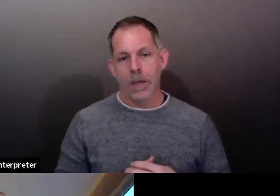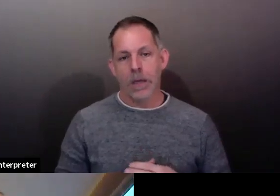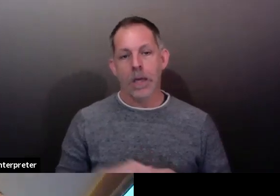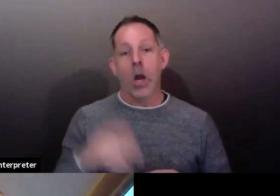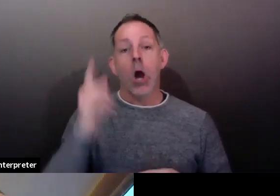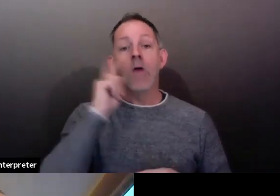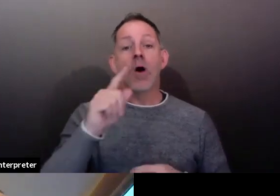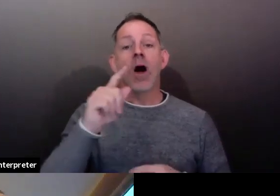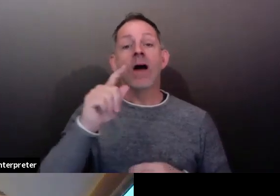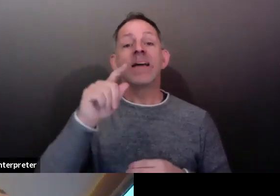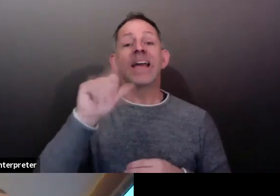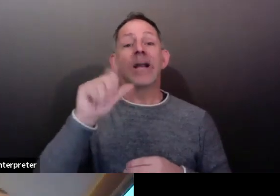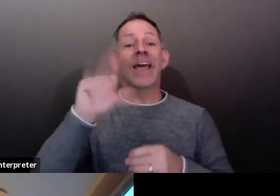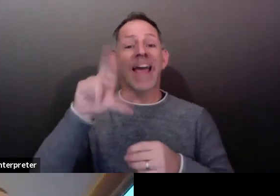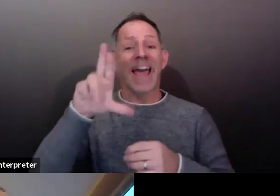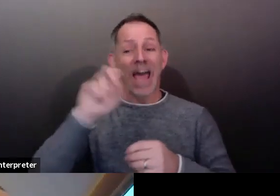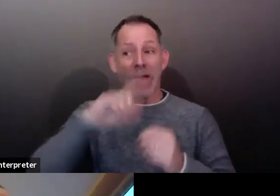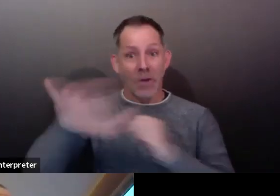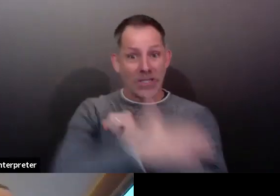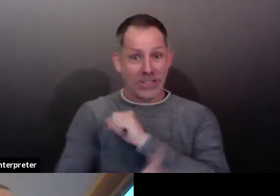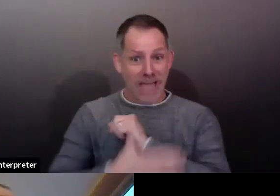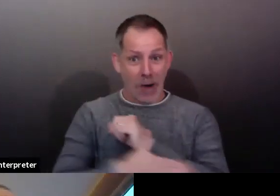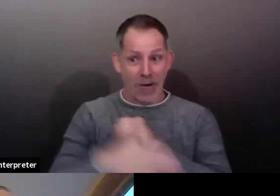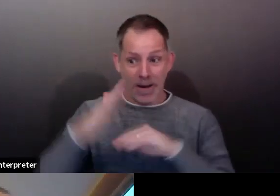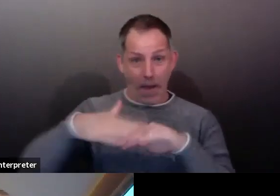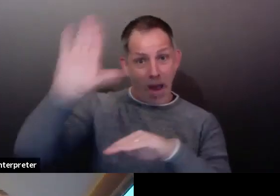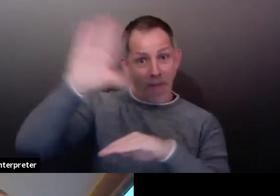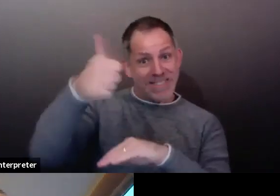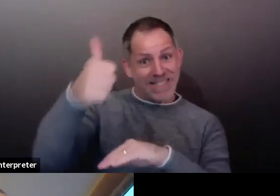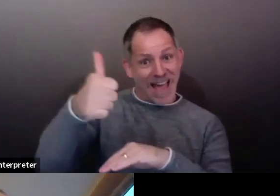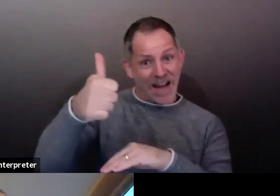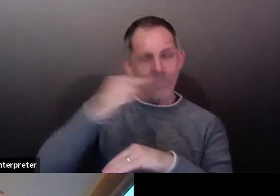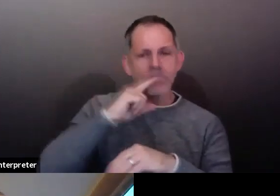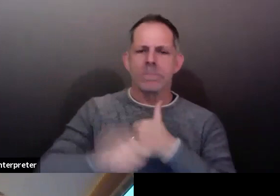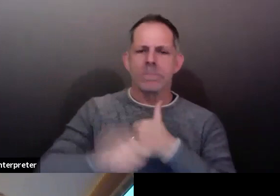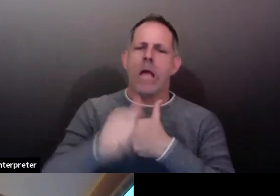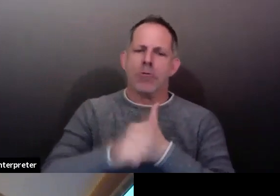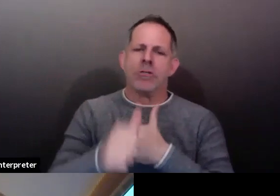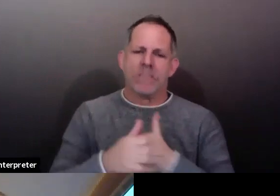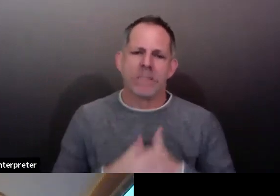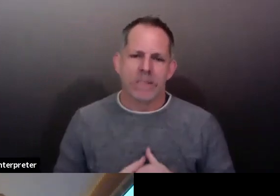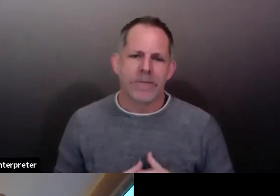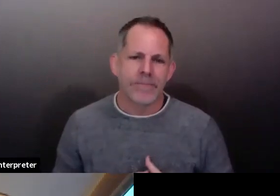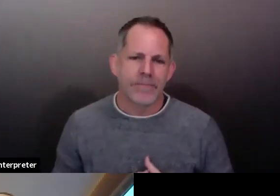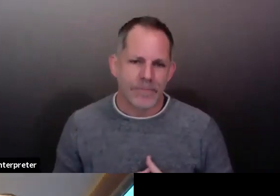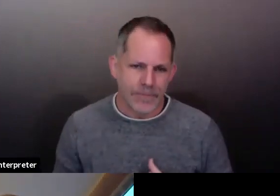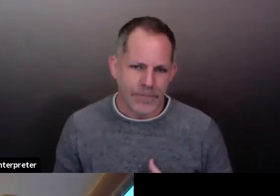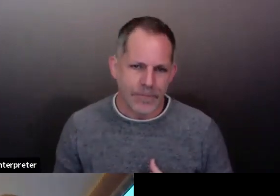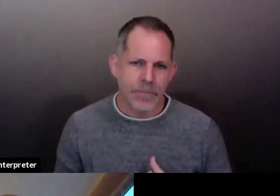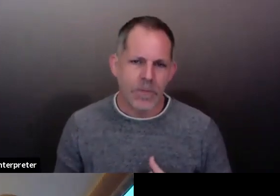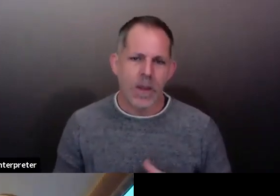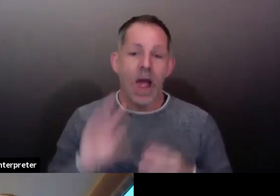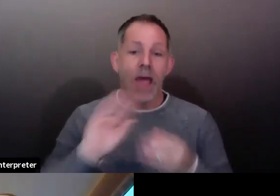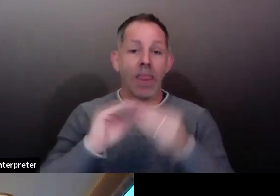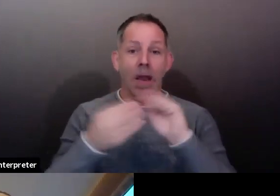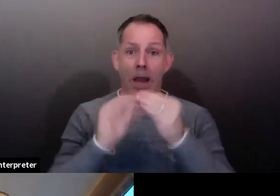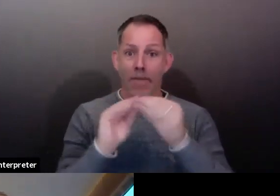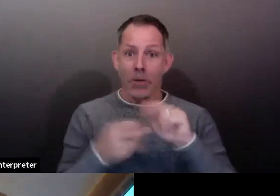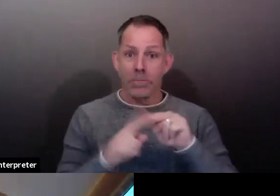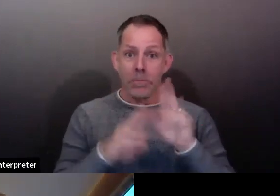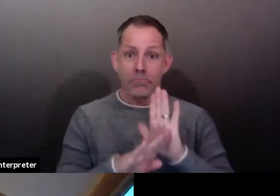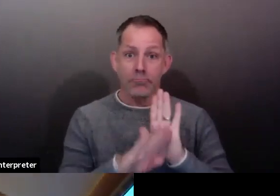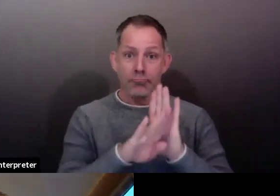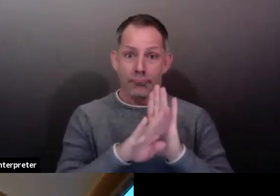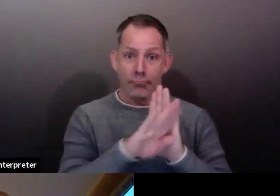currently okay in that respect, but these increasing case rates and including the increasing rates in